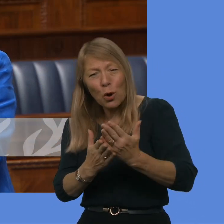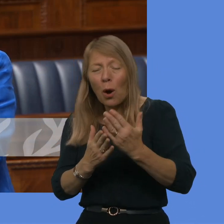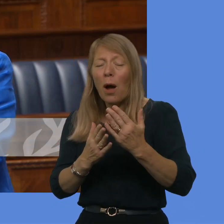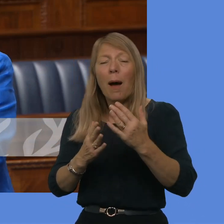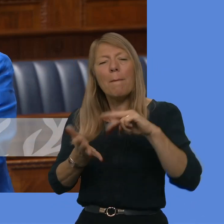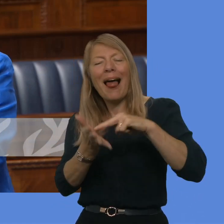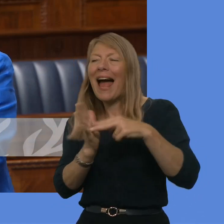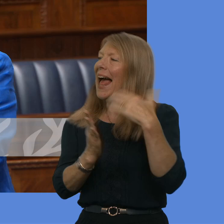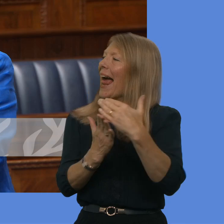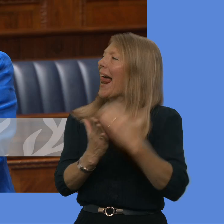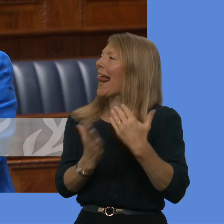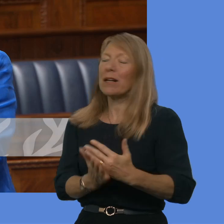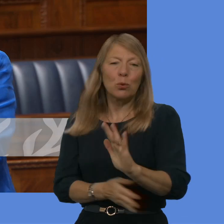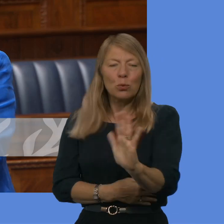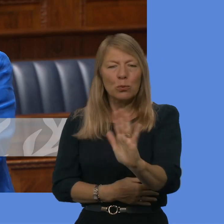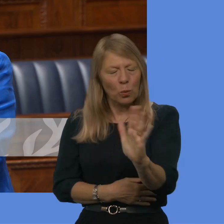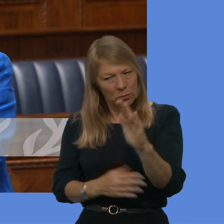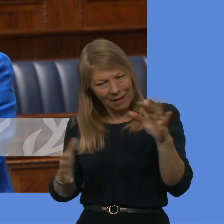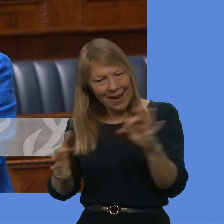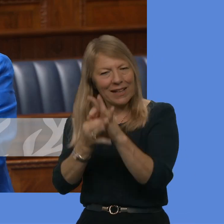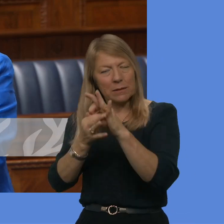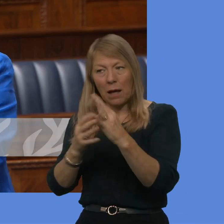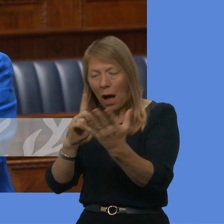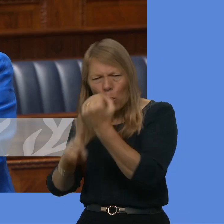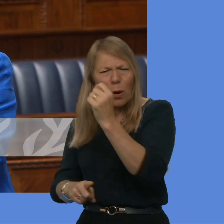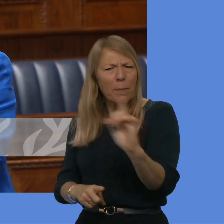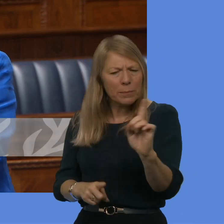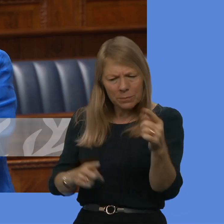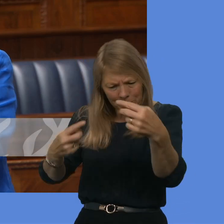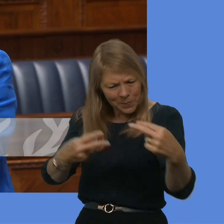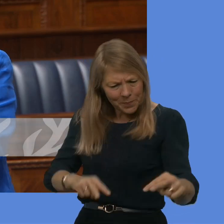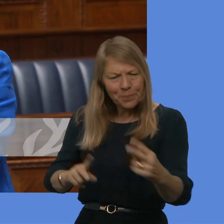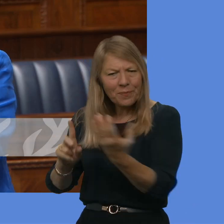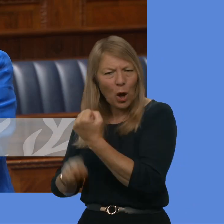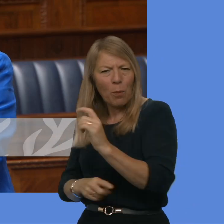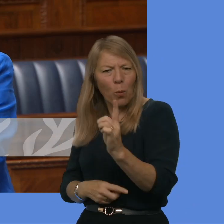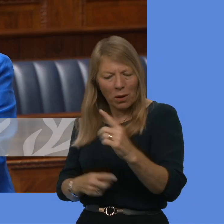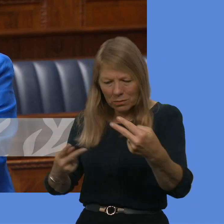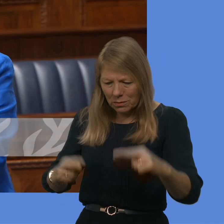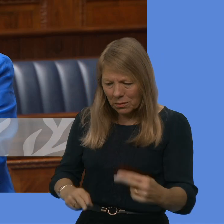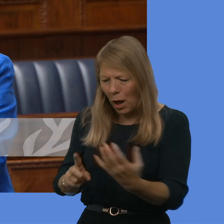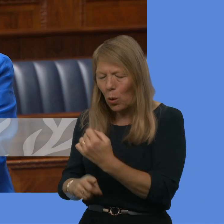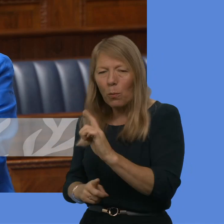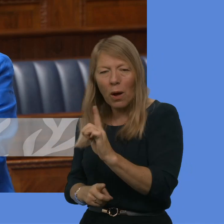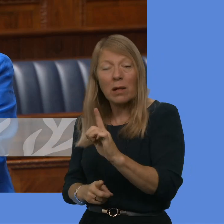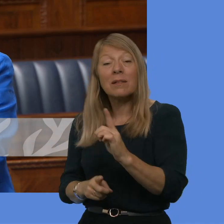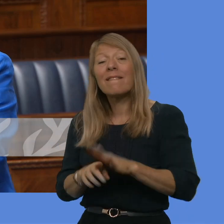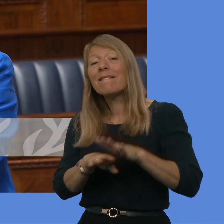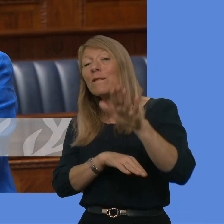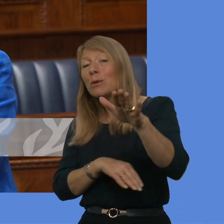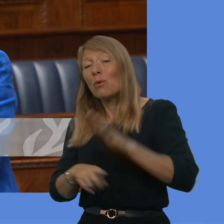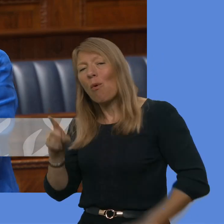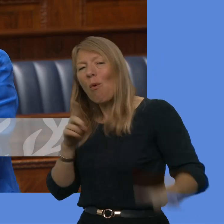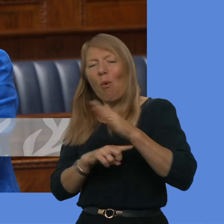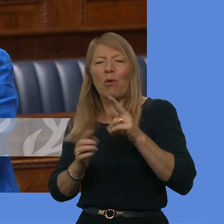grows our economy, that provides a better, brighter future for everyone in Northern Ireland. But of course, how do we do that? And how we do that must be the